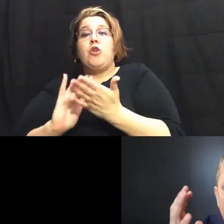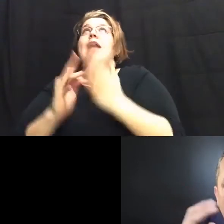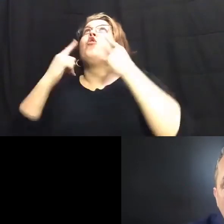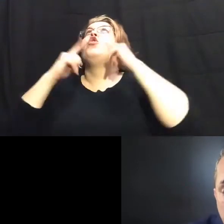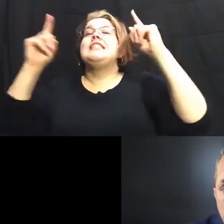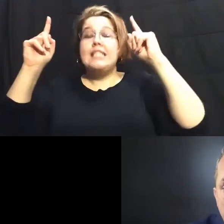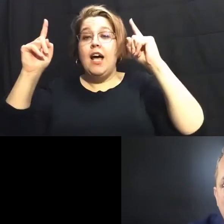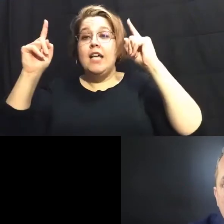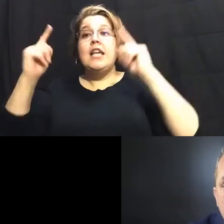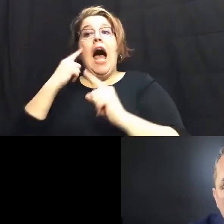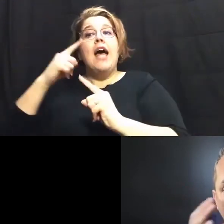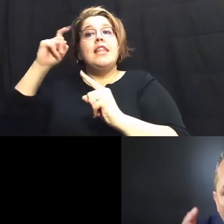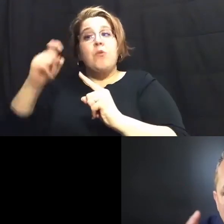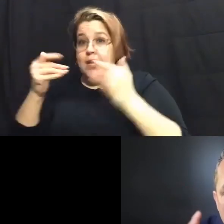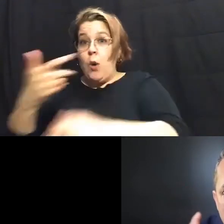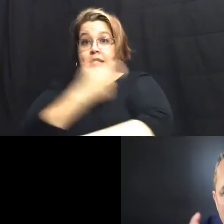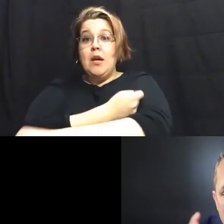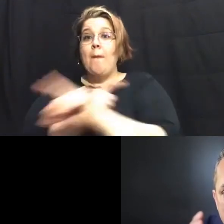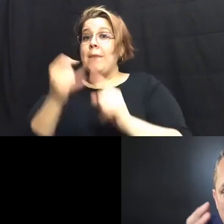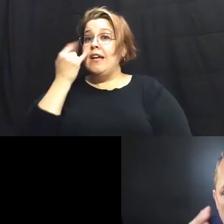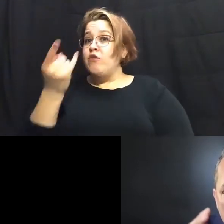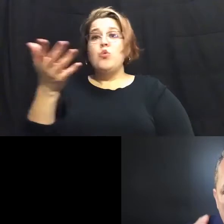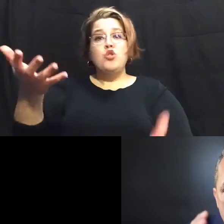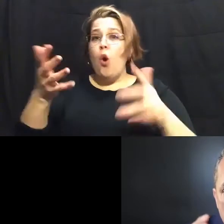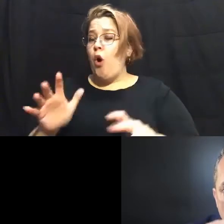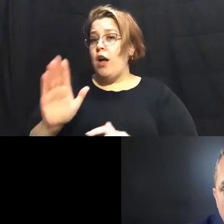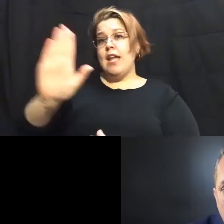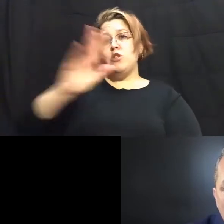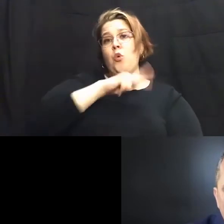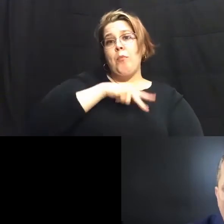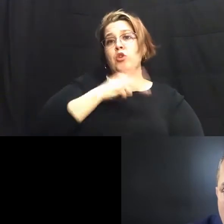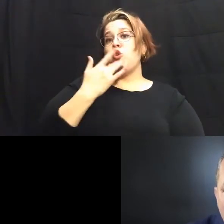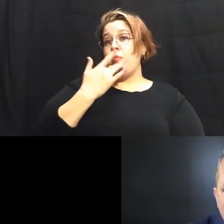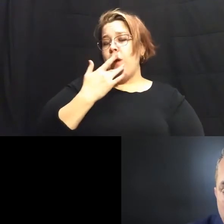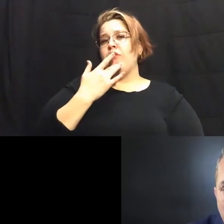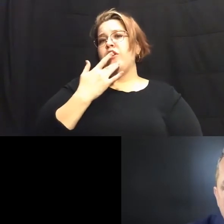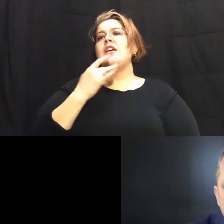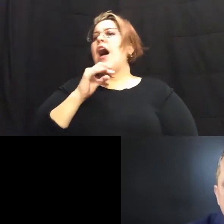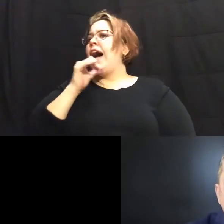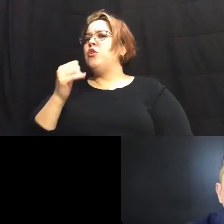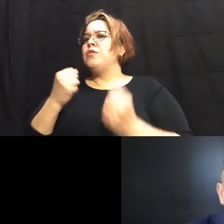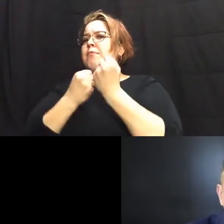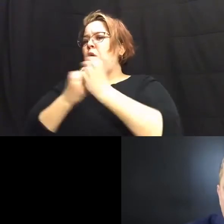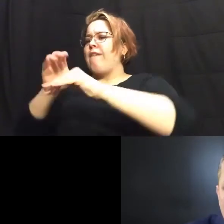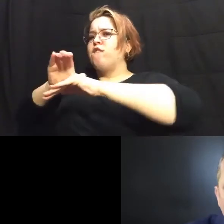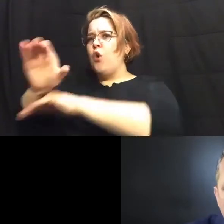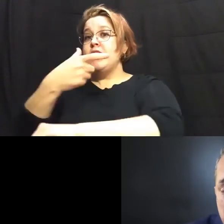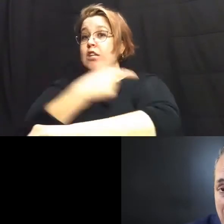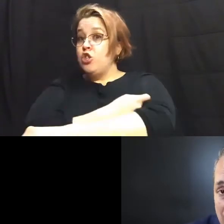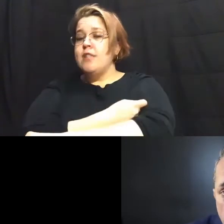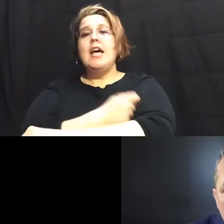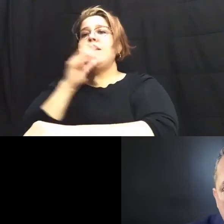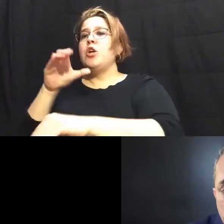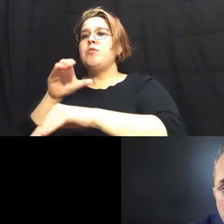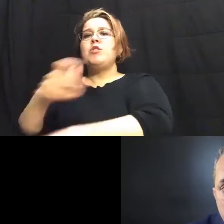i think we need to take them but if you don't want to as a citizen that's your personal choice i'm not for mandating vaccines nor am i for vaccine